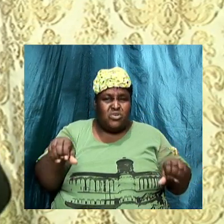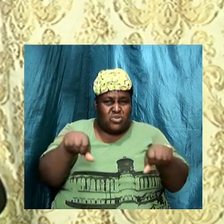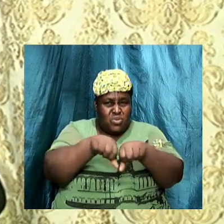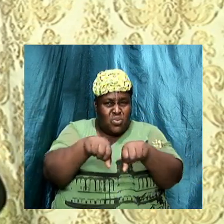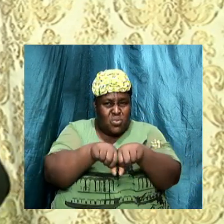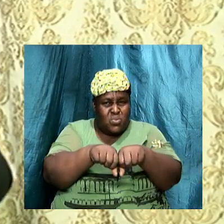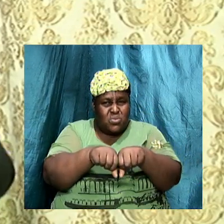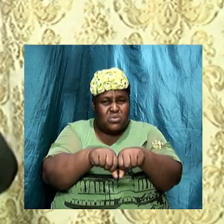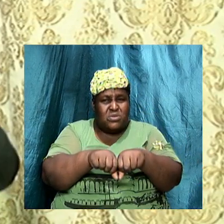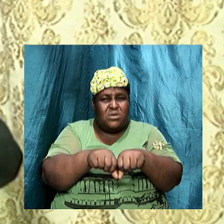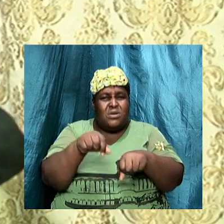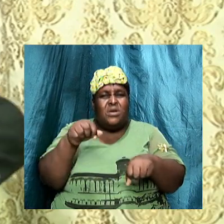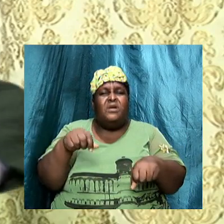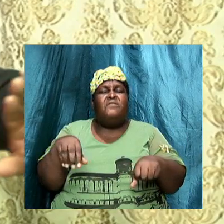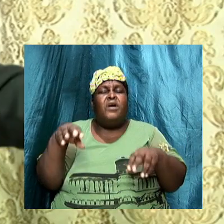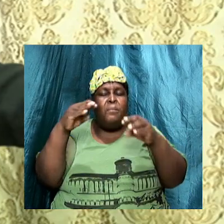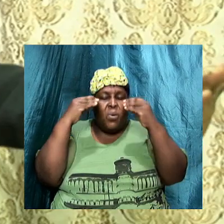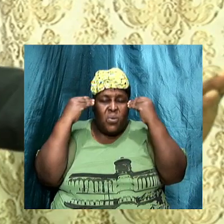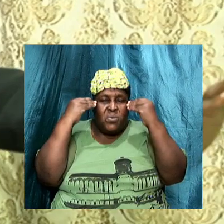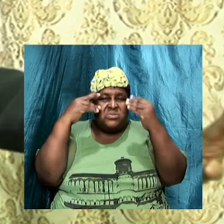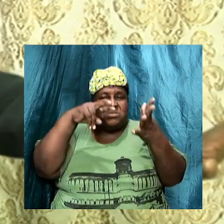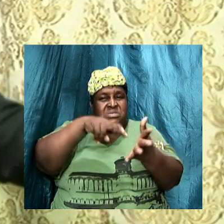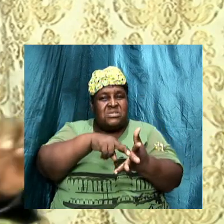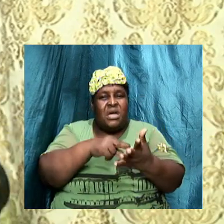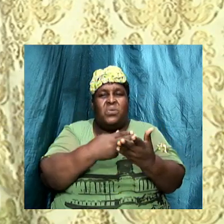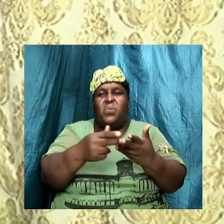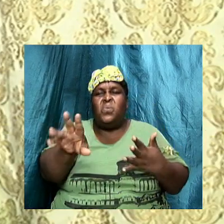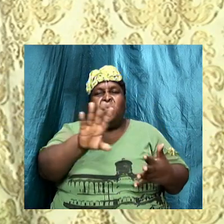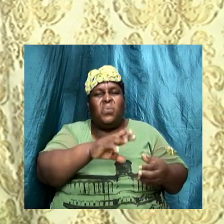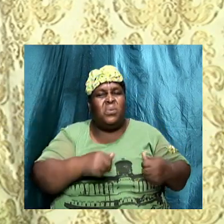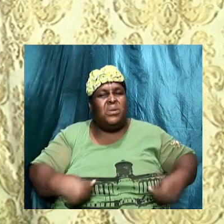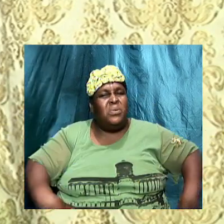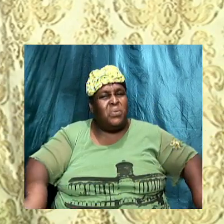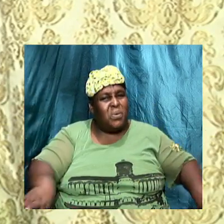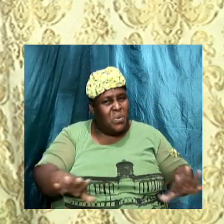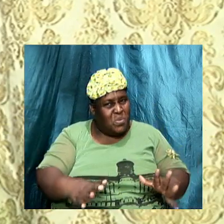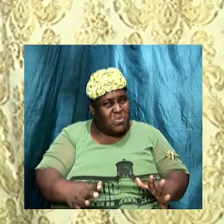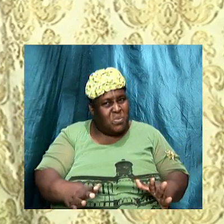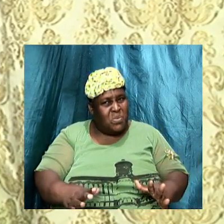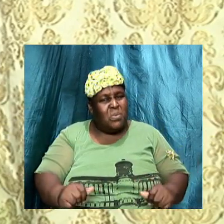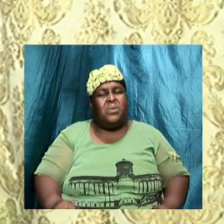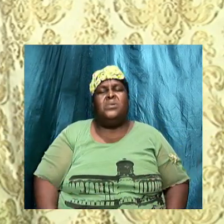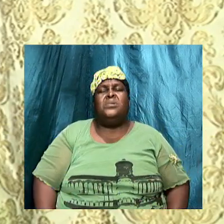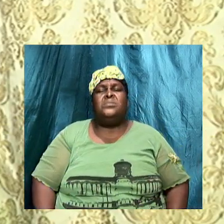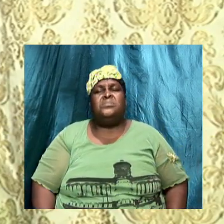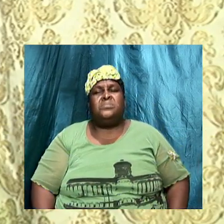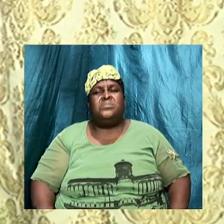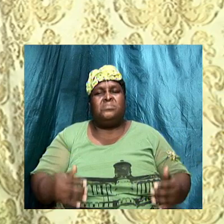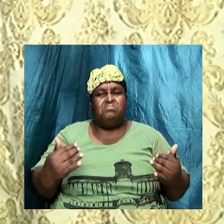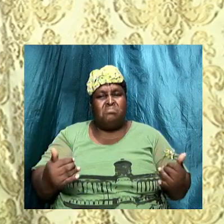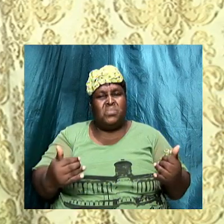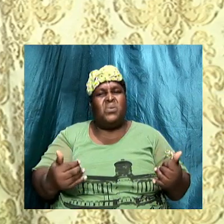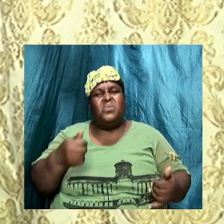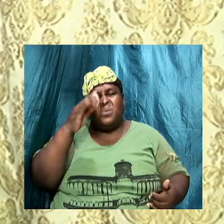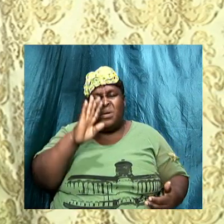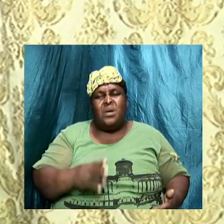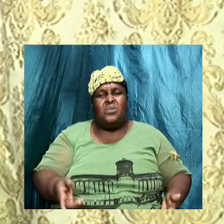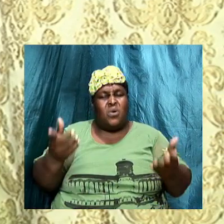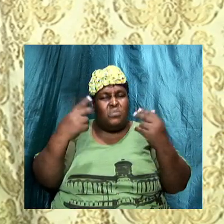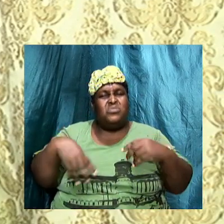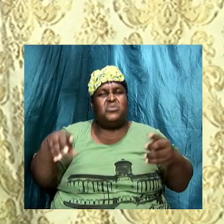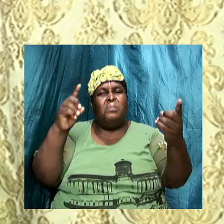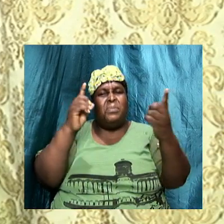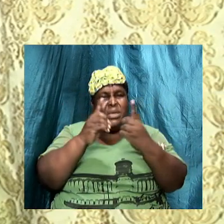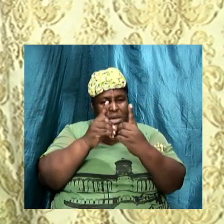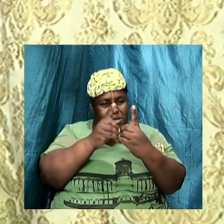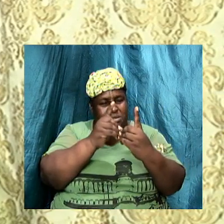Moses had went to that place many times before, but now God came to meet him at that place and he